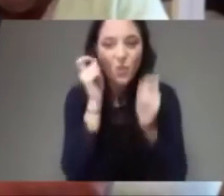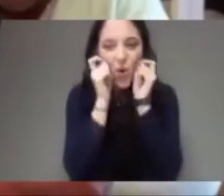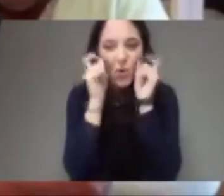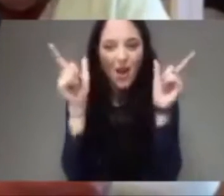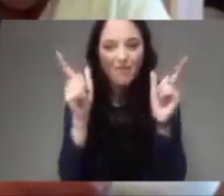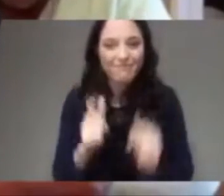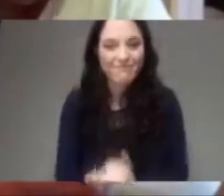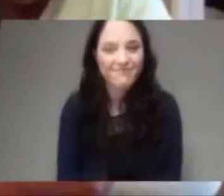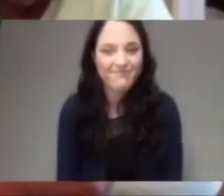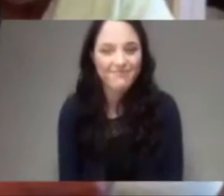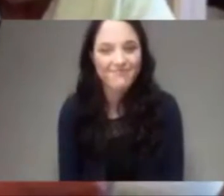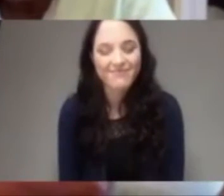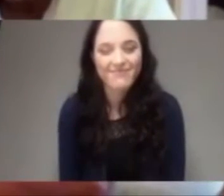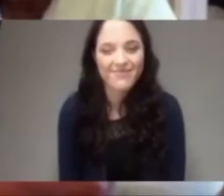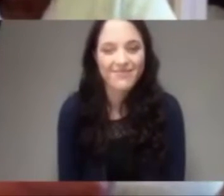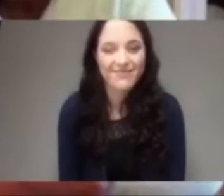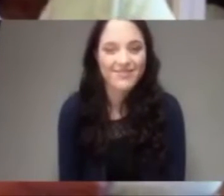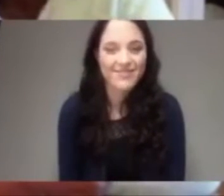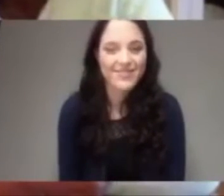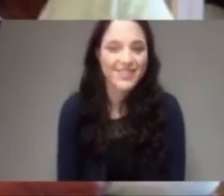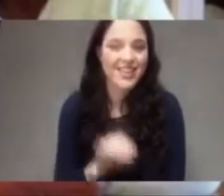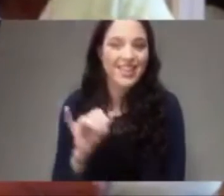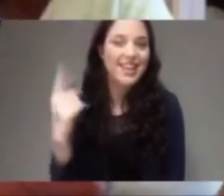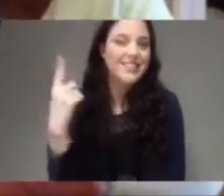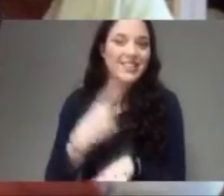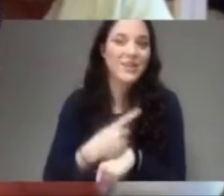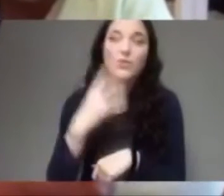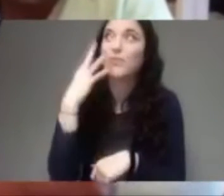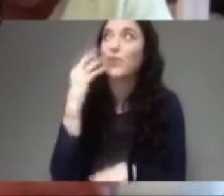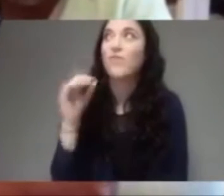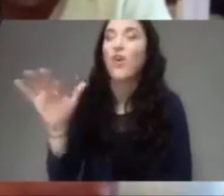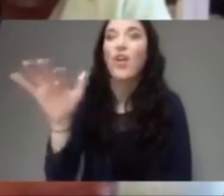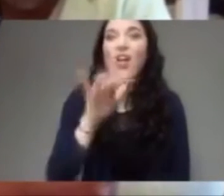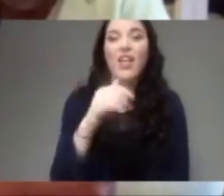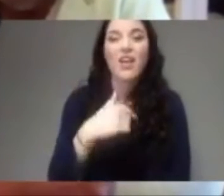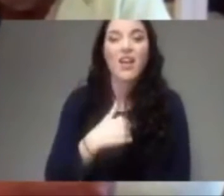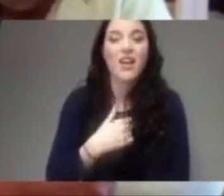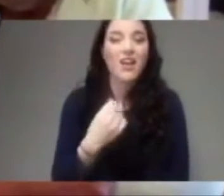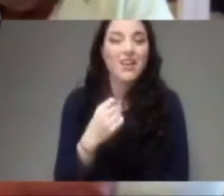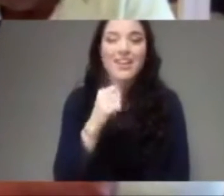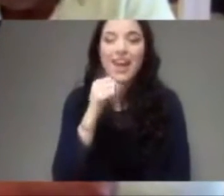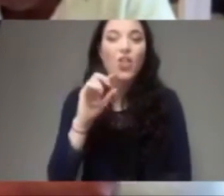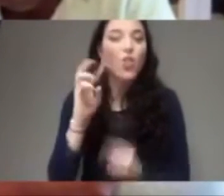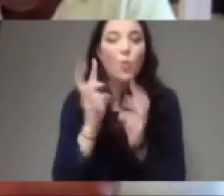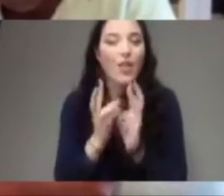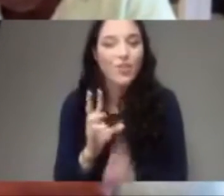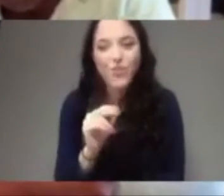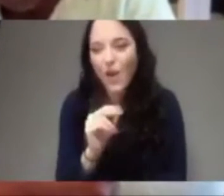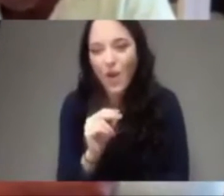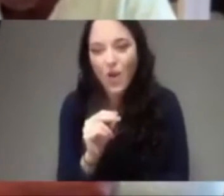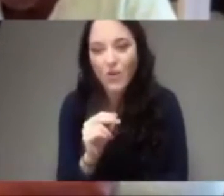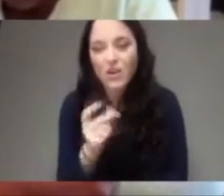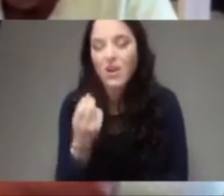and the day was beautiful. And not because of the weather or